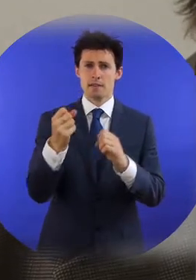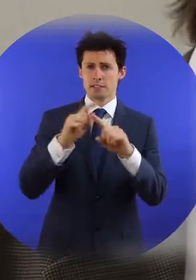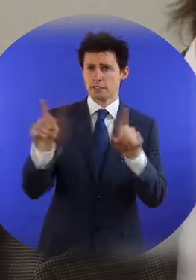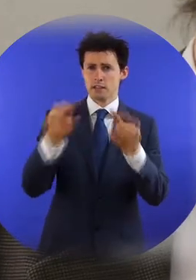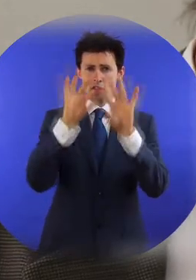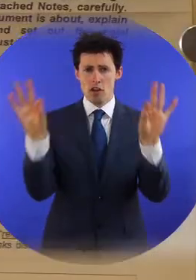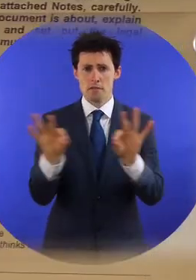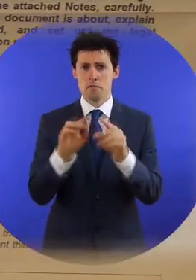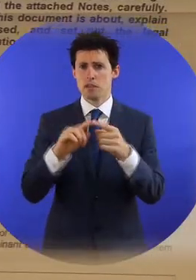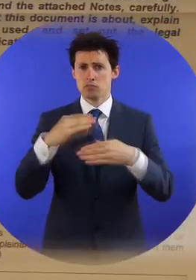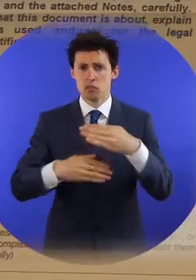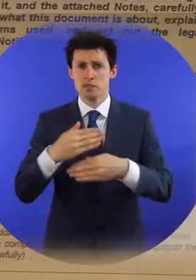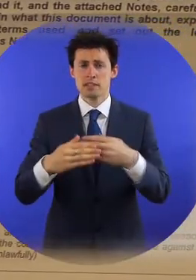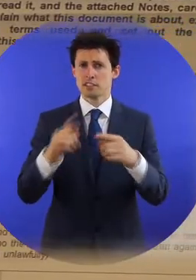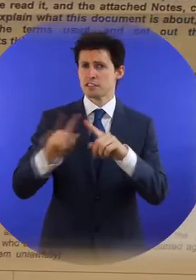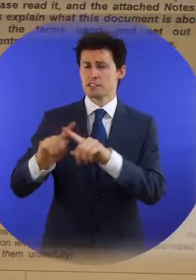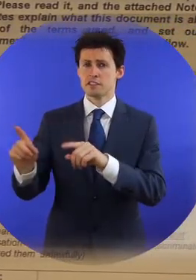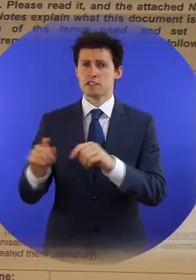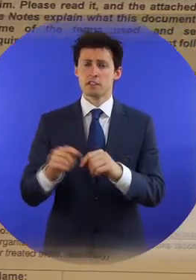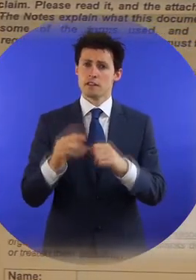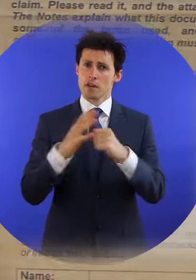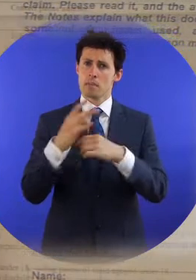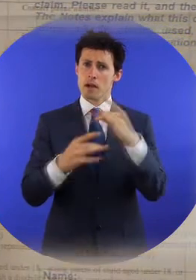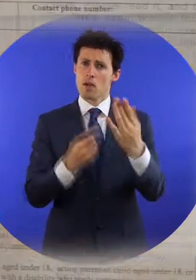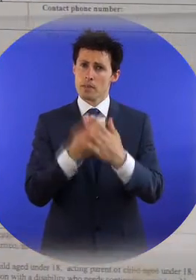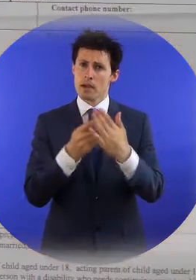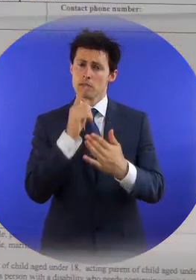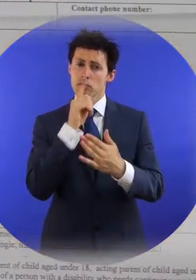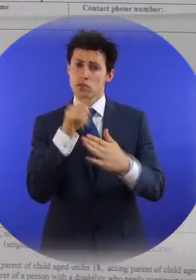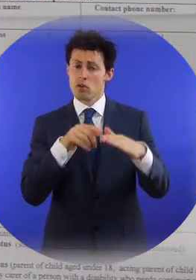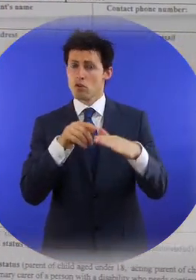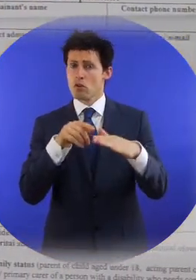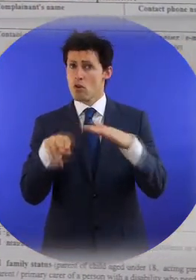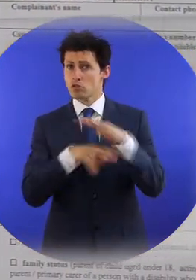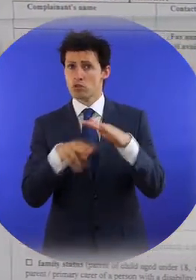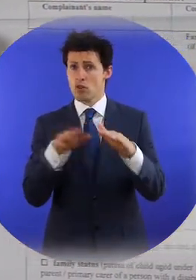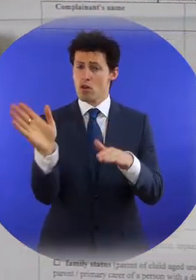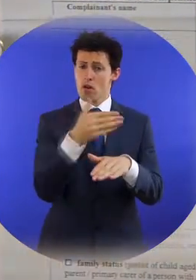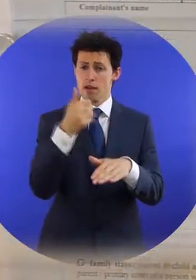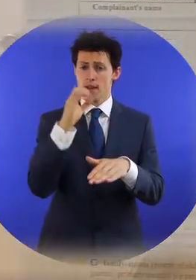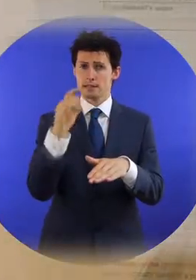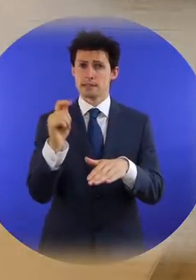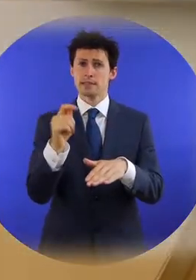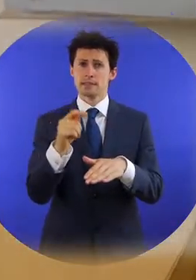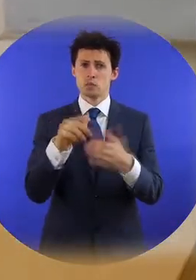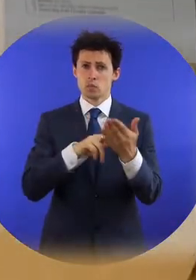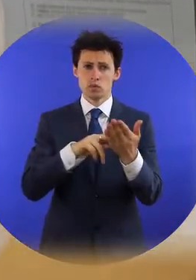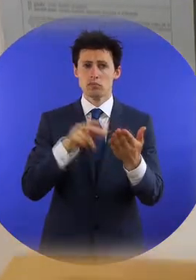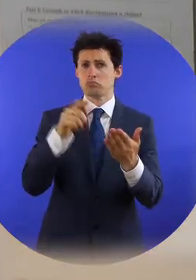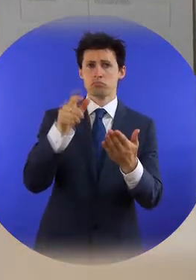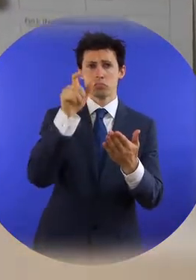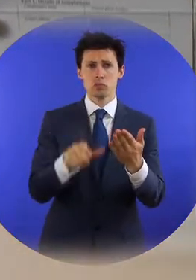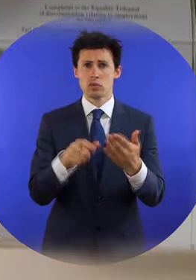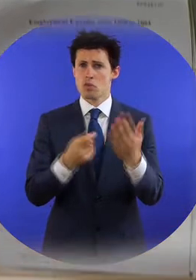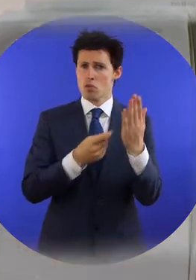If you believe you have been discriminated against, the Equality Tribunal has standard forms to help you make a complaint. The